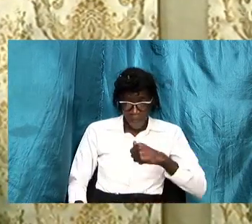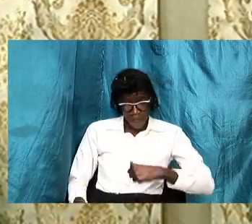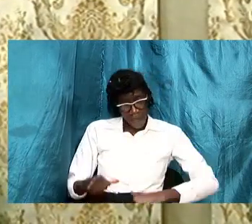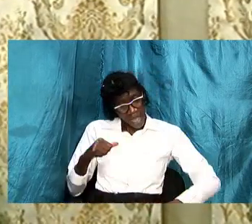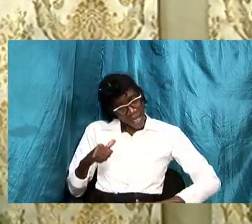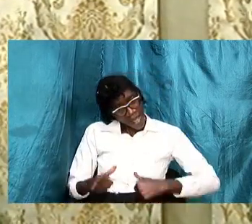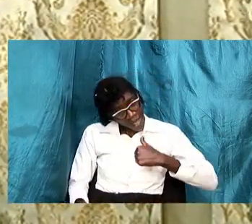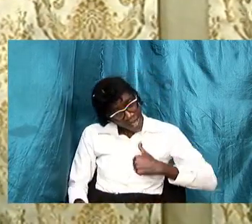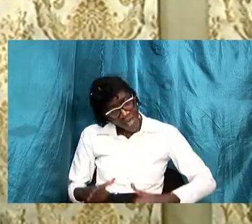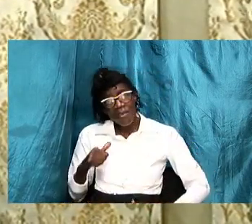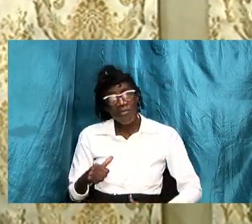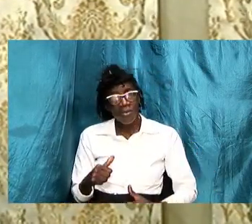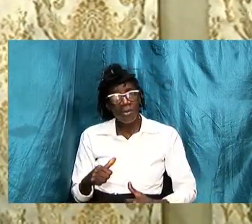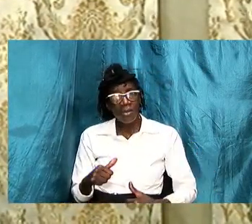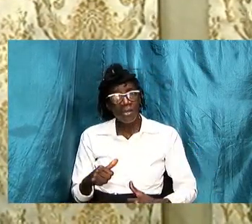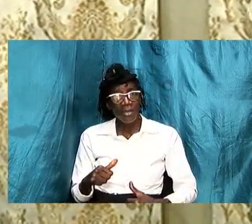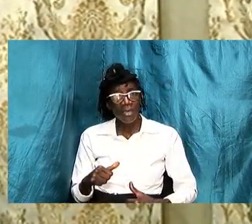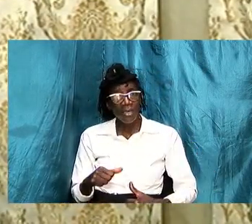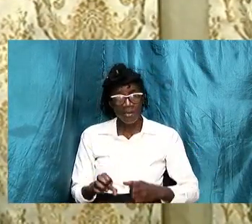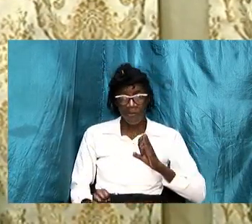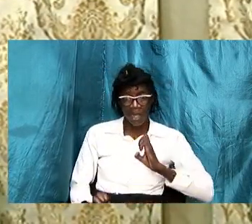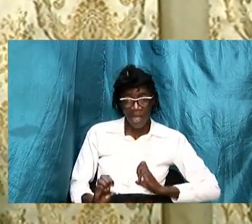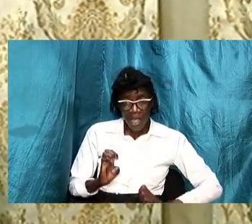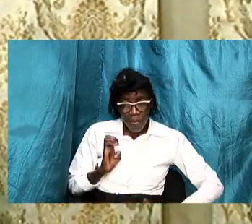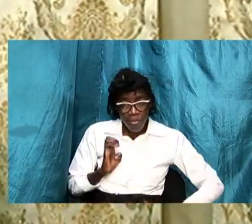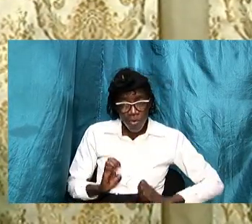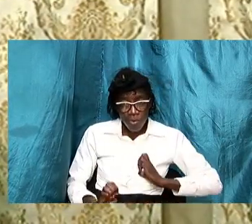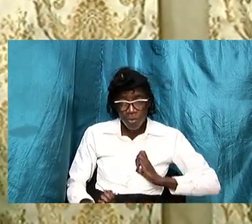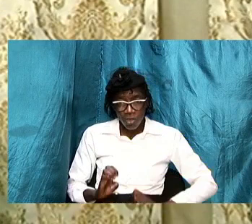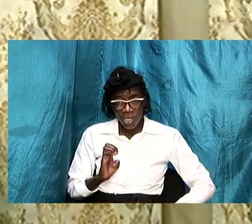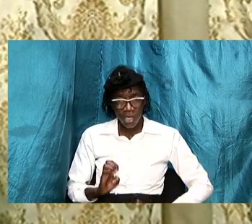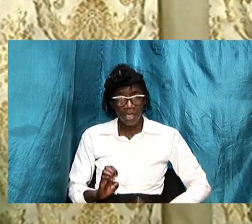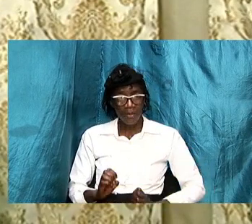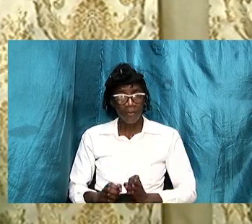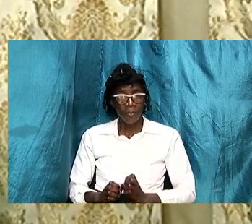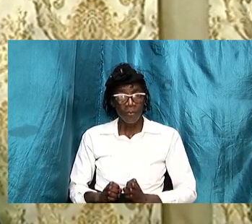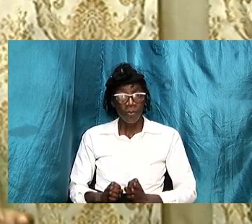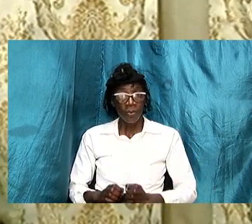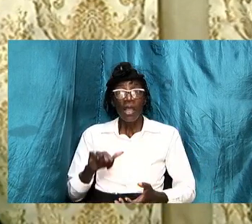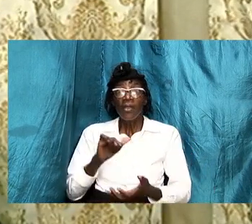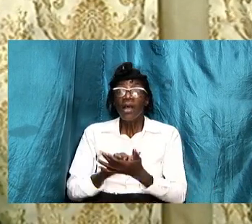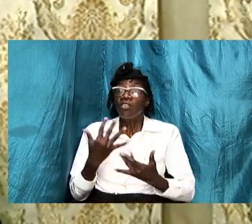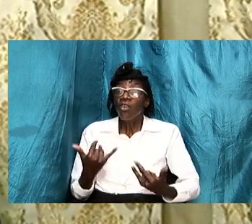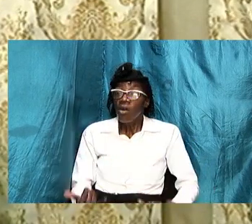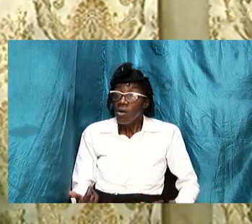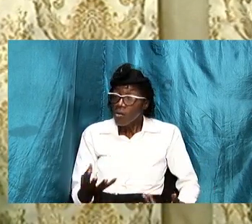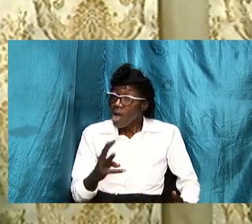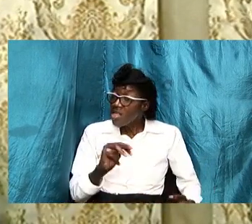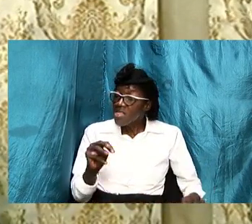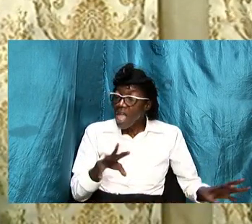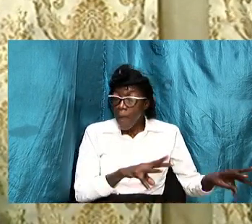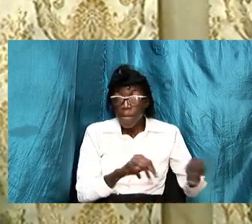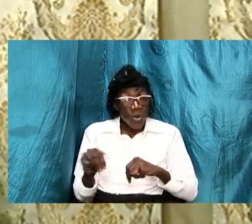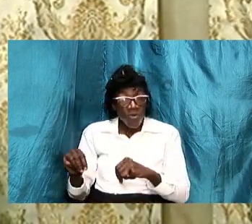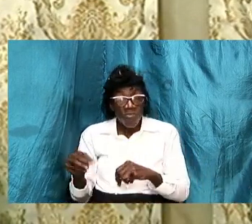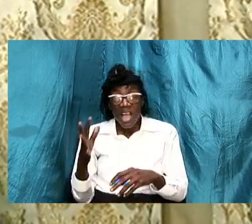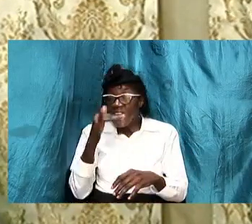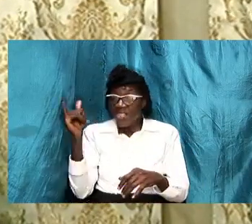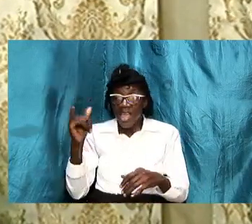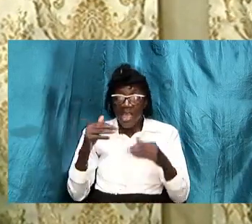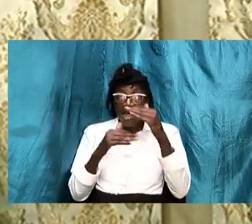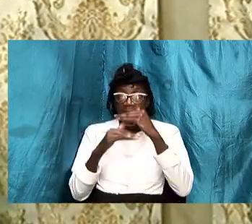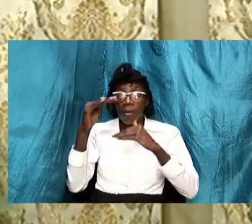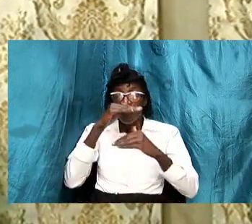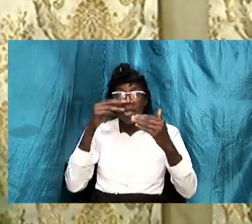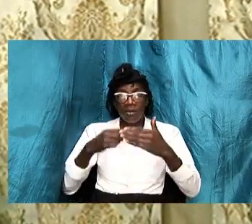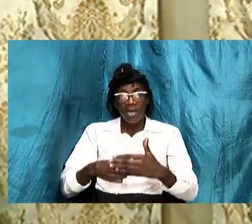reaction that is how they move they were built with a higher